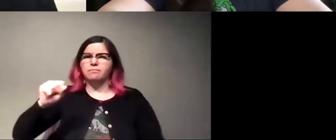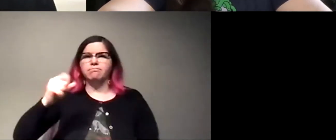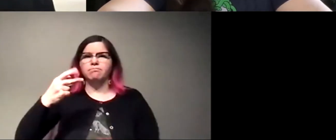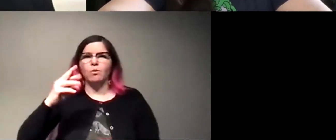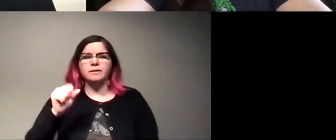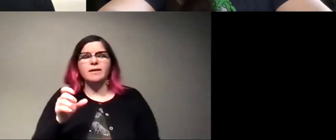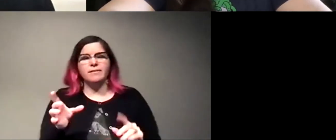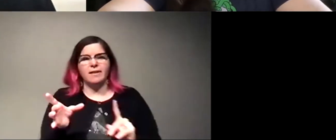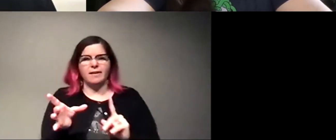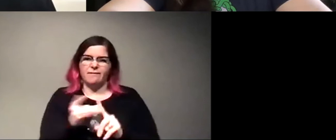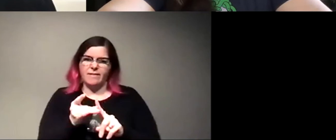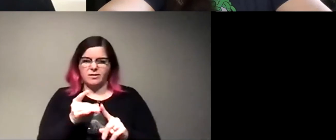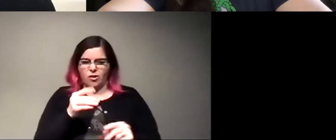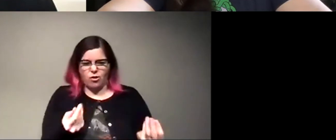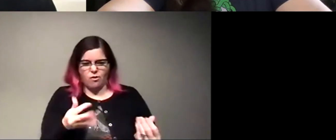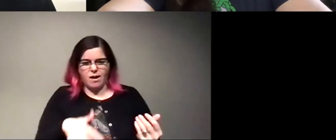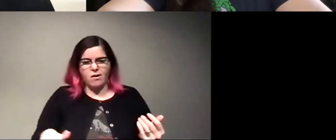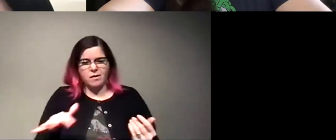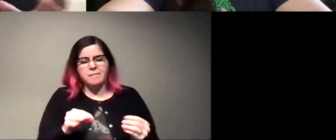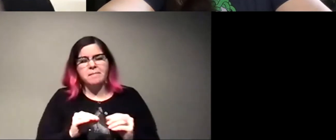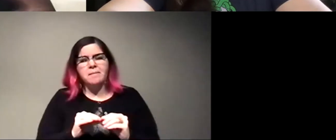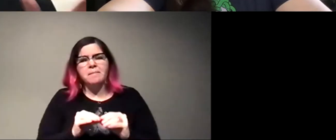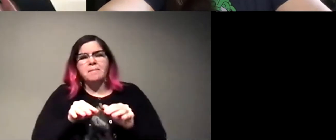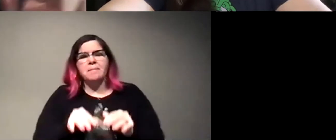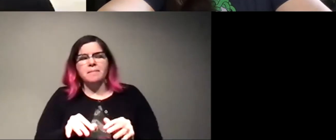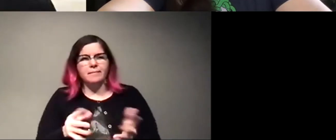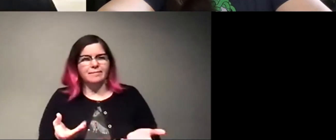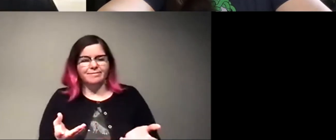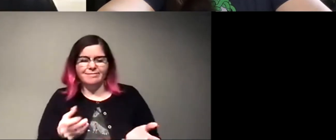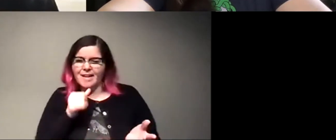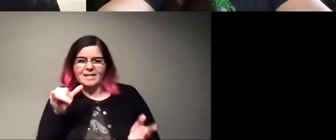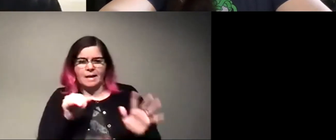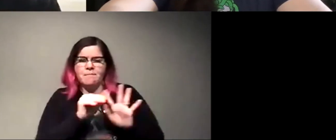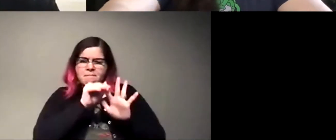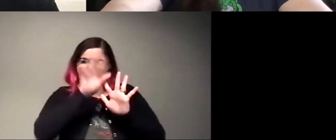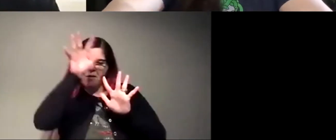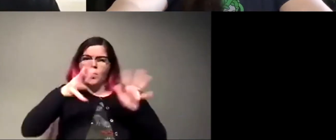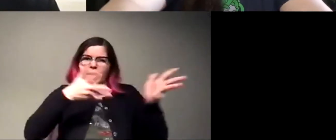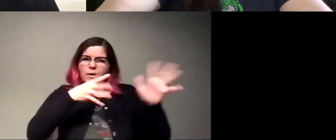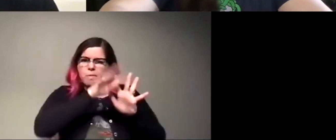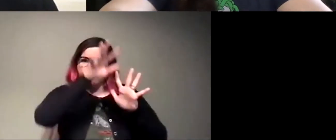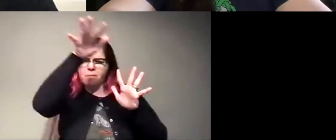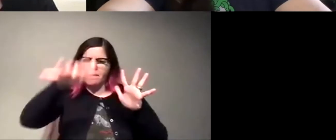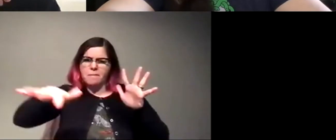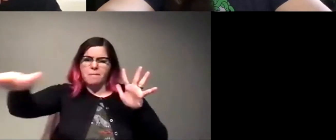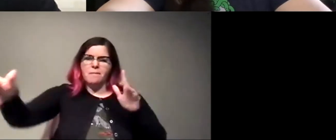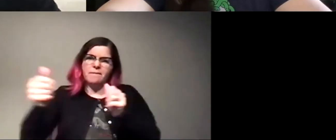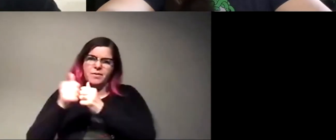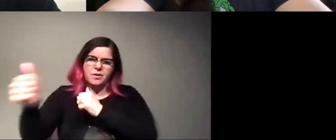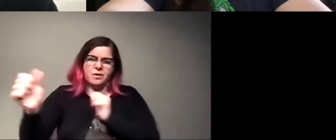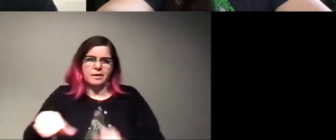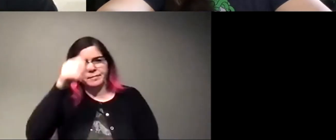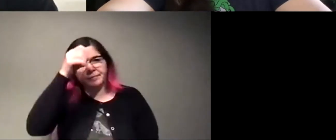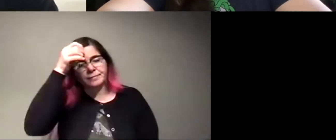infect an ant on the ground, uh, you might be able to spread a little bit, but nowhere near as far as if you can get the wind to kind of carry your spores away. Now